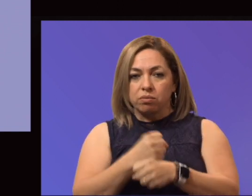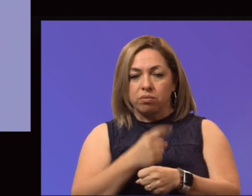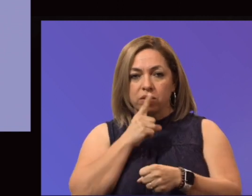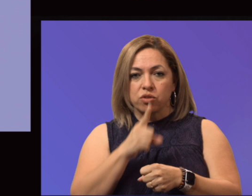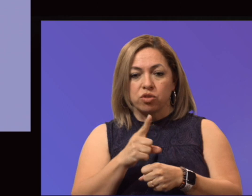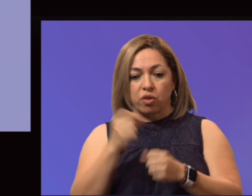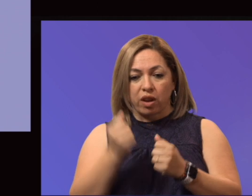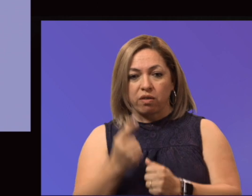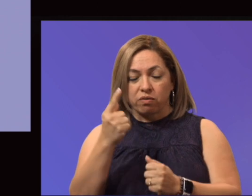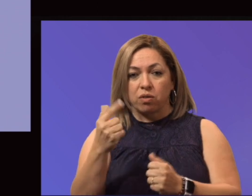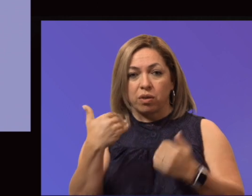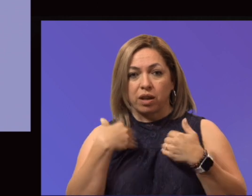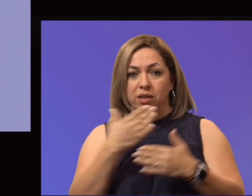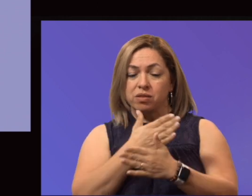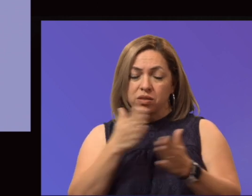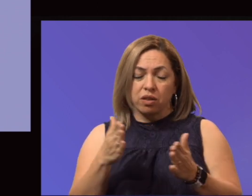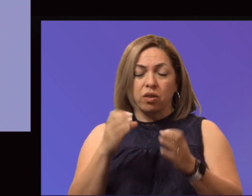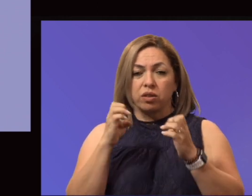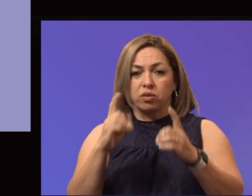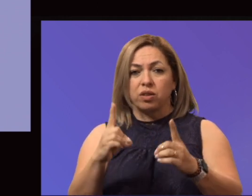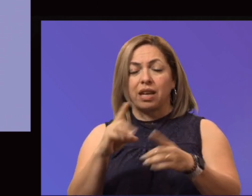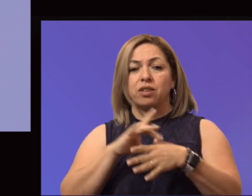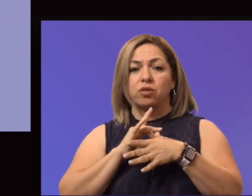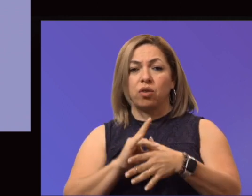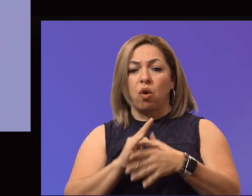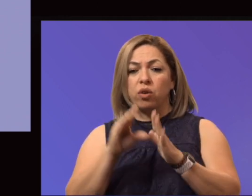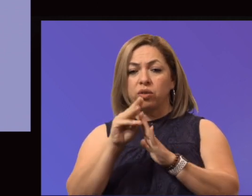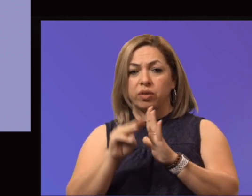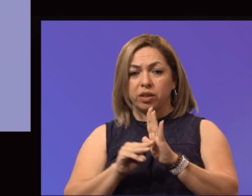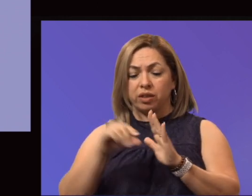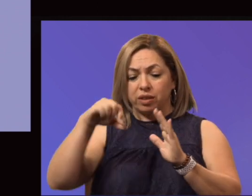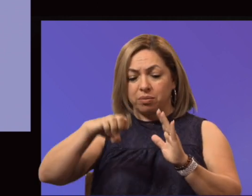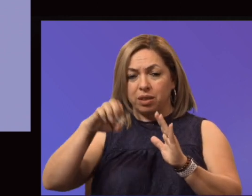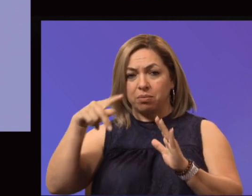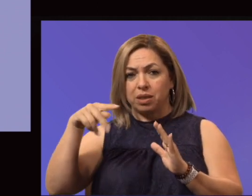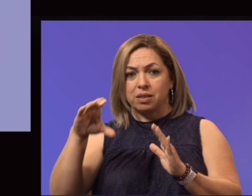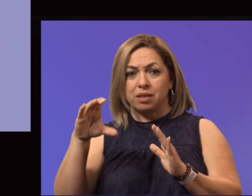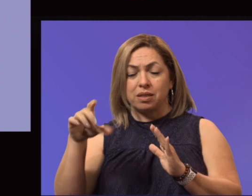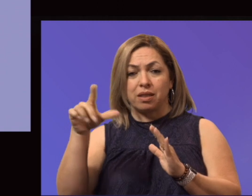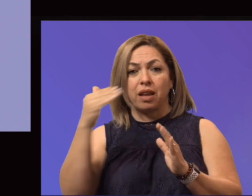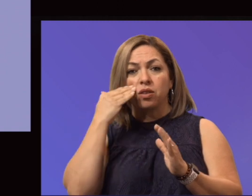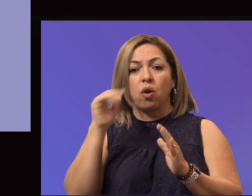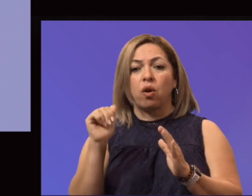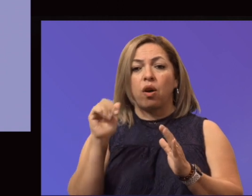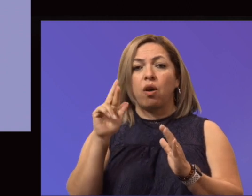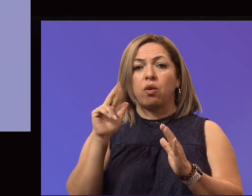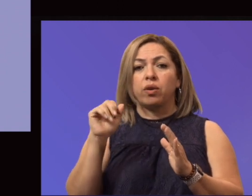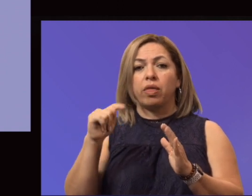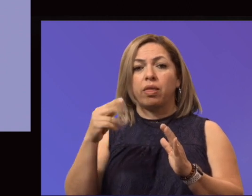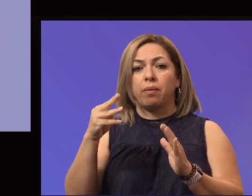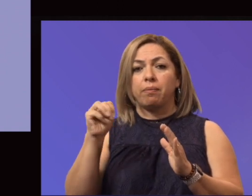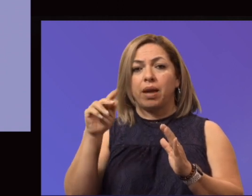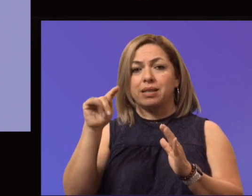the general education and core curriculum at EPCC, that they'll be able to complete arithmetic computations unaided